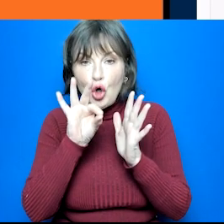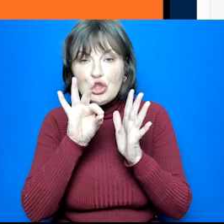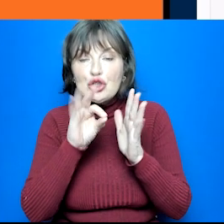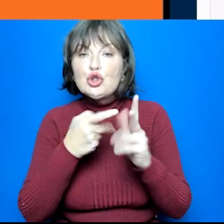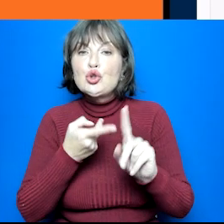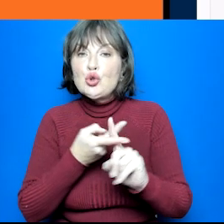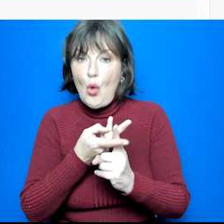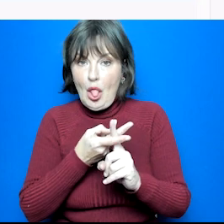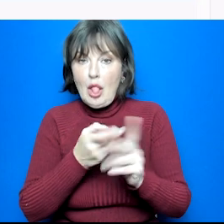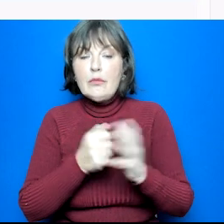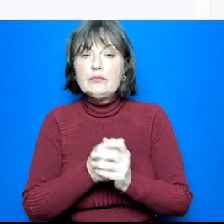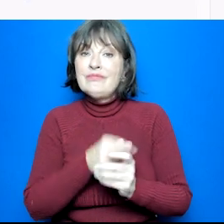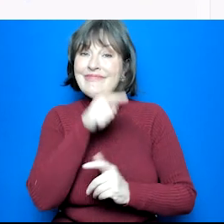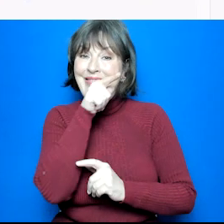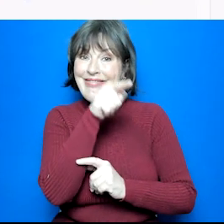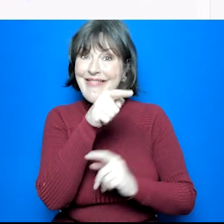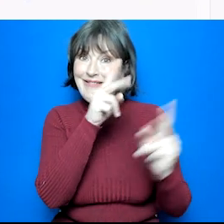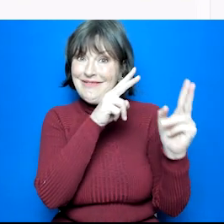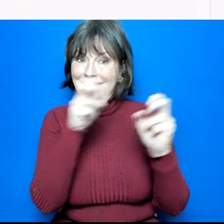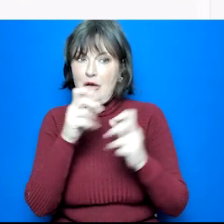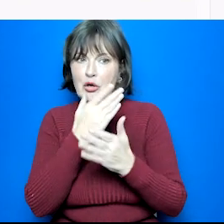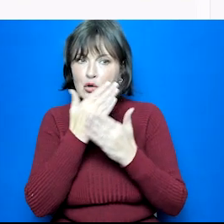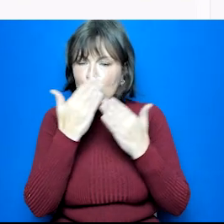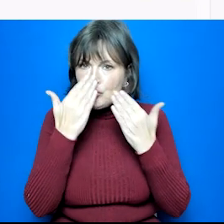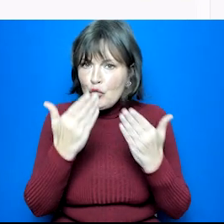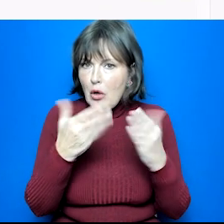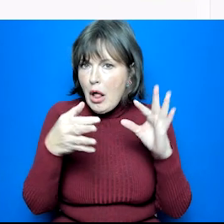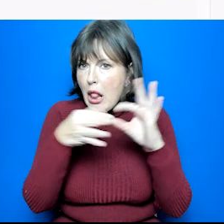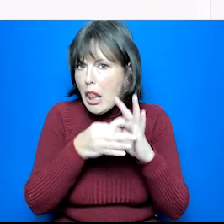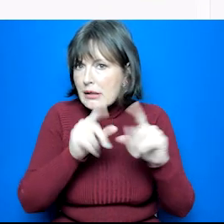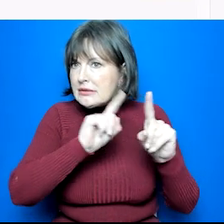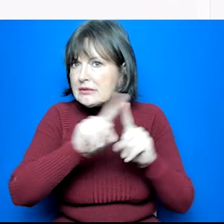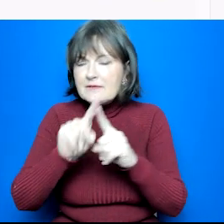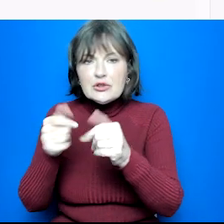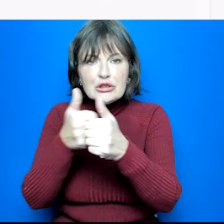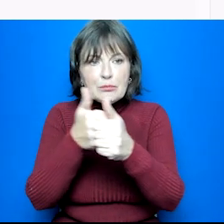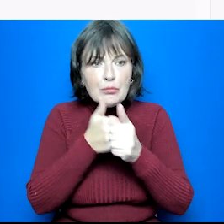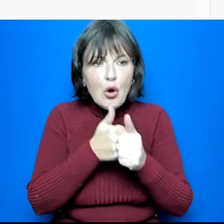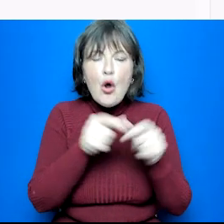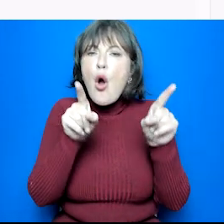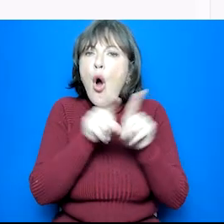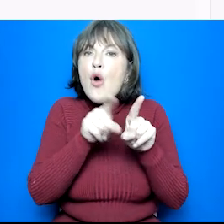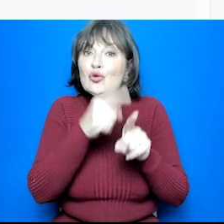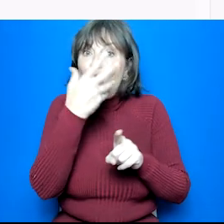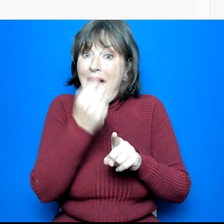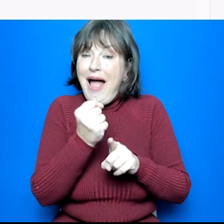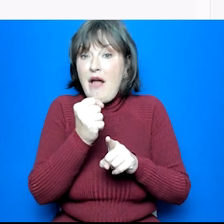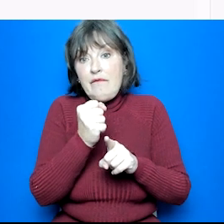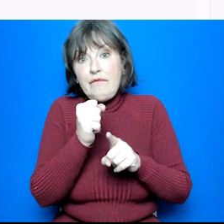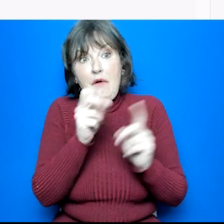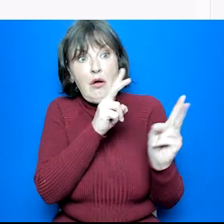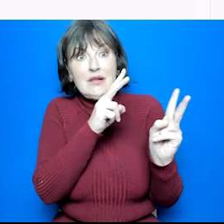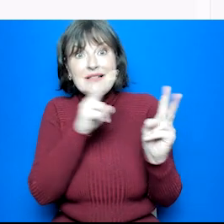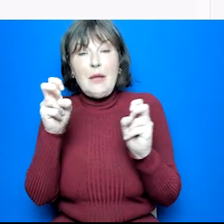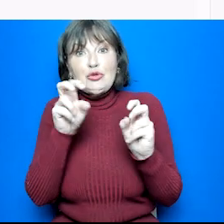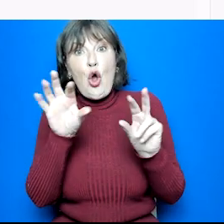In this section, you'll find links to further support on making option choices, as well as the Option Choices tool itself.